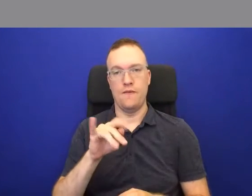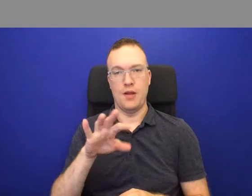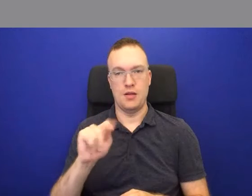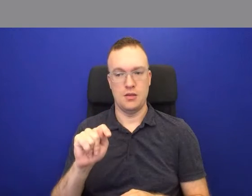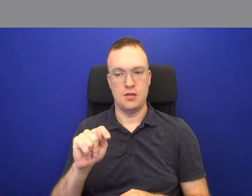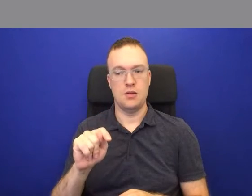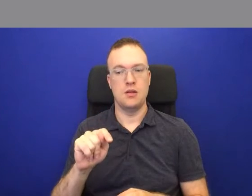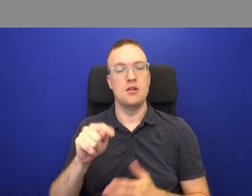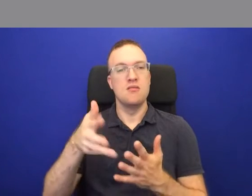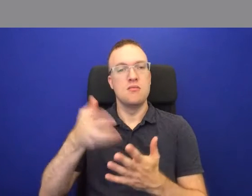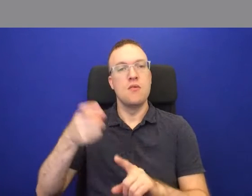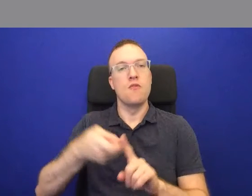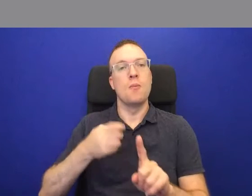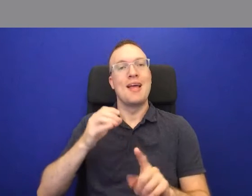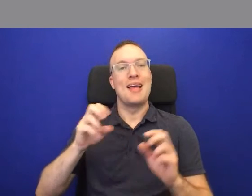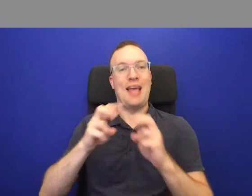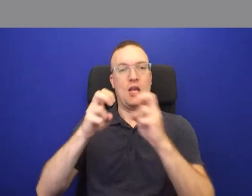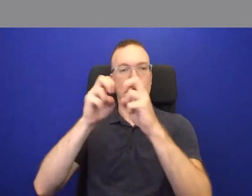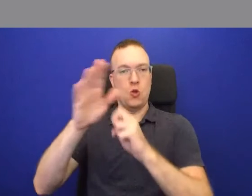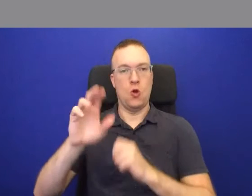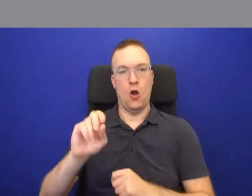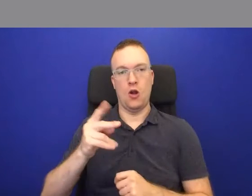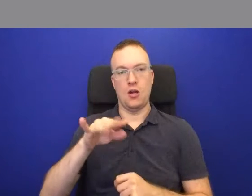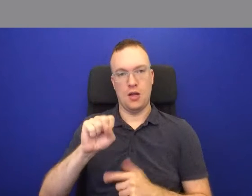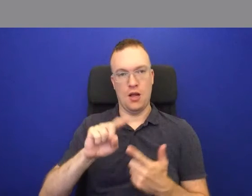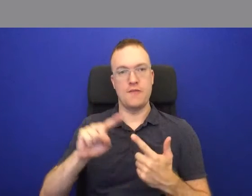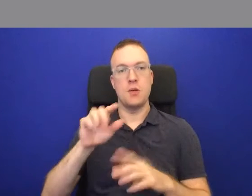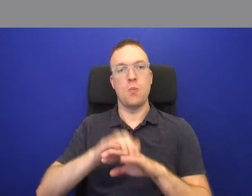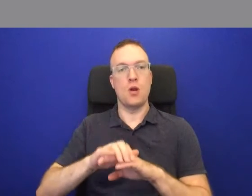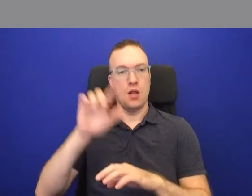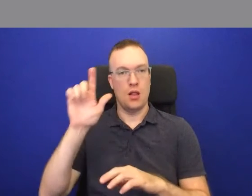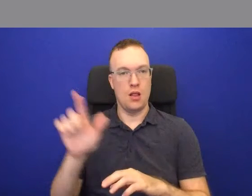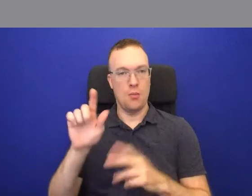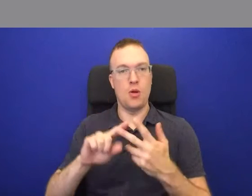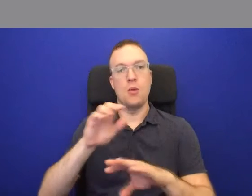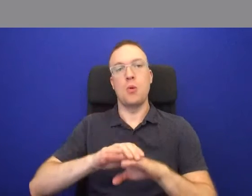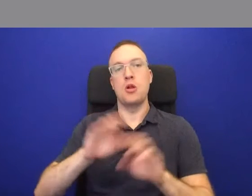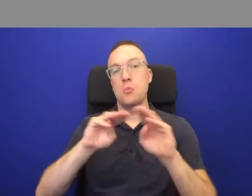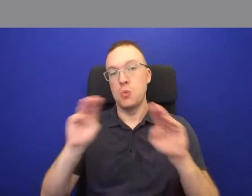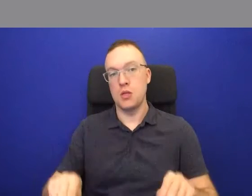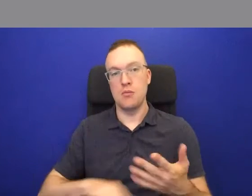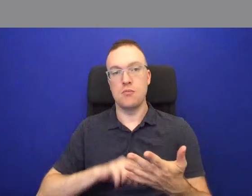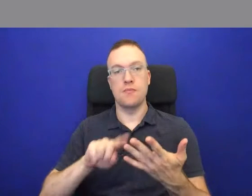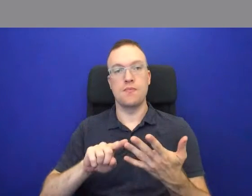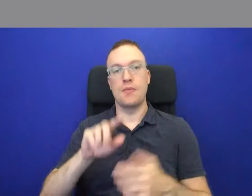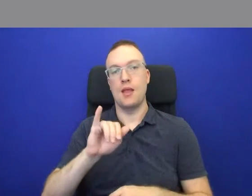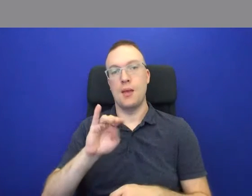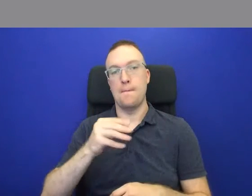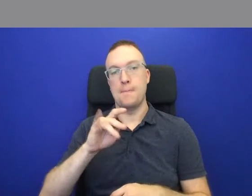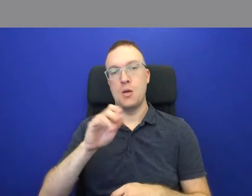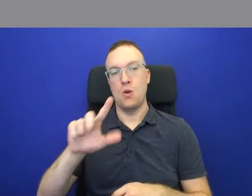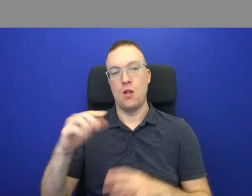castle's own archives, as well as the British Library, the British Museum, the Imperial War Museum,